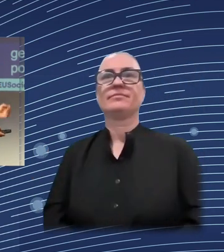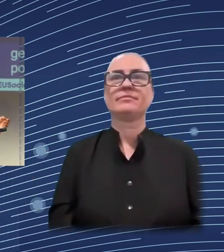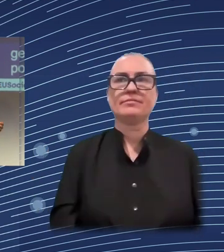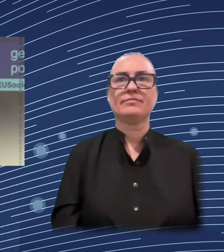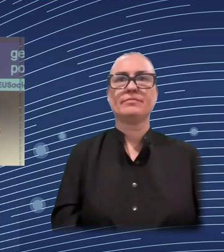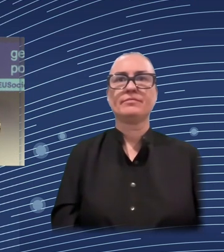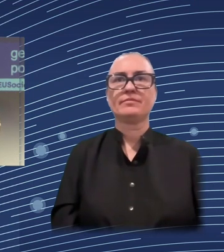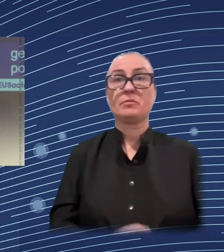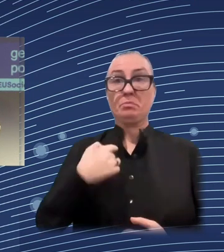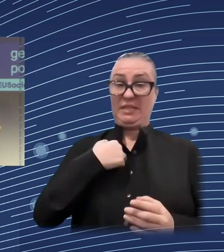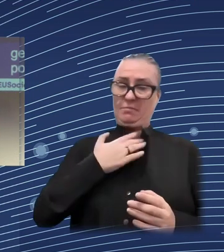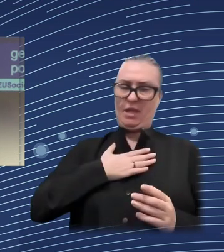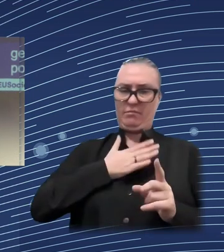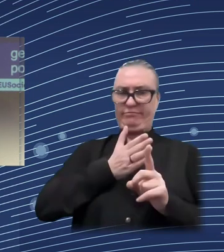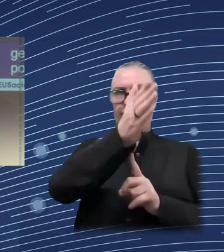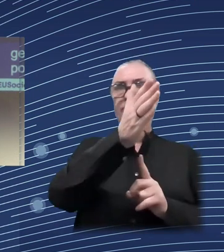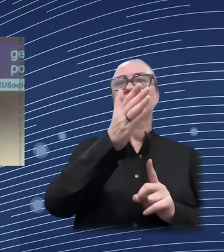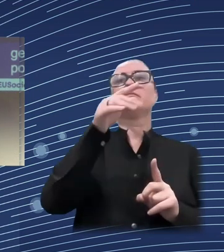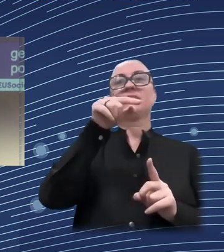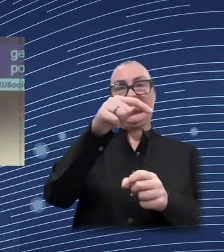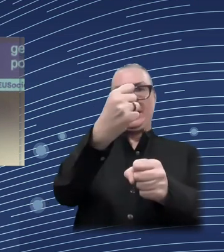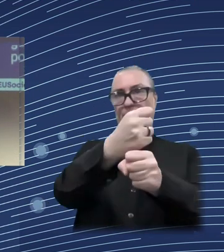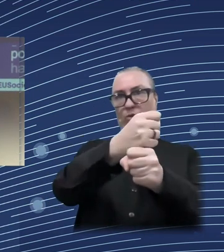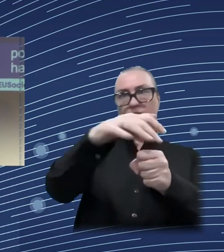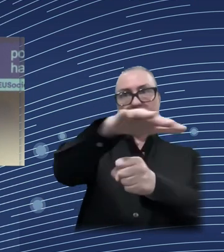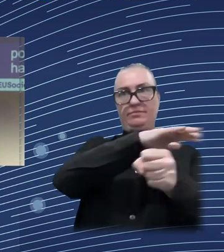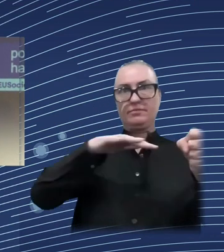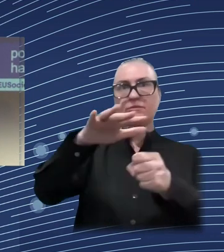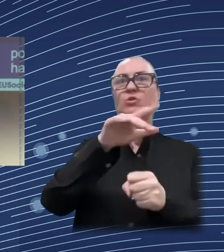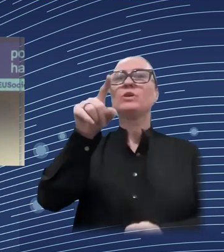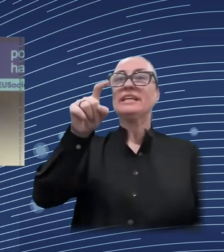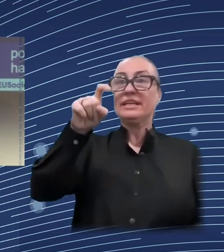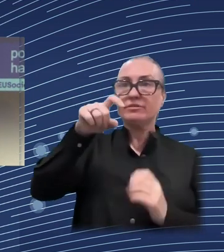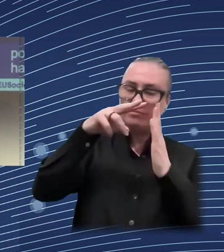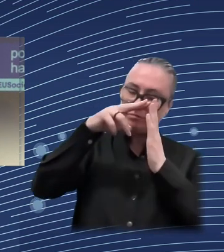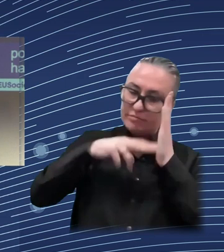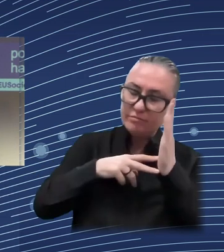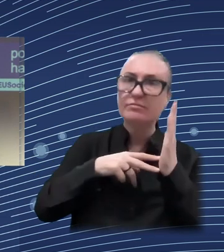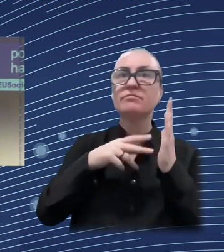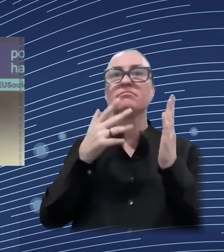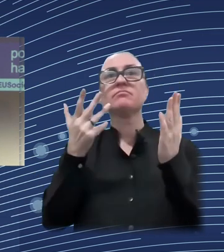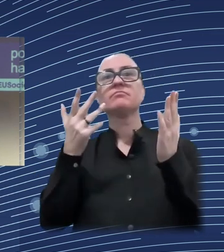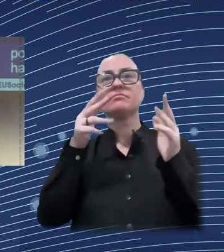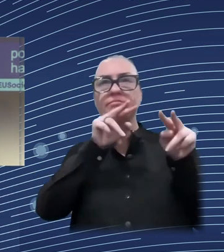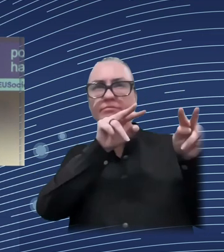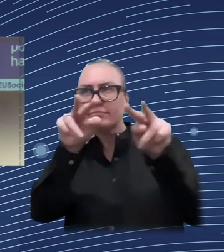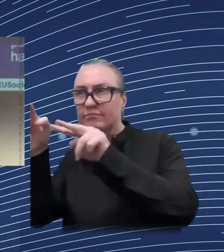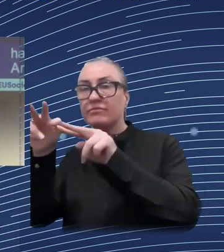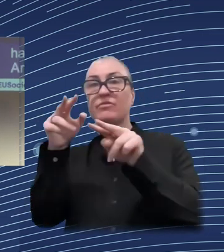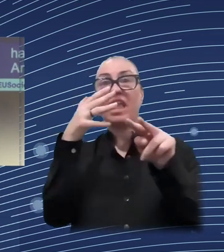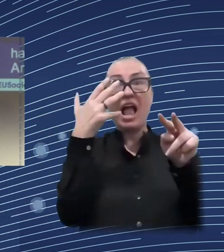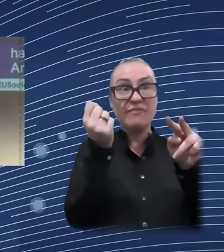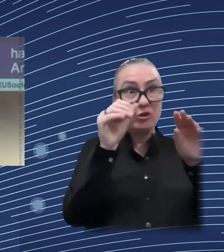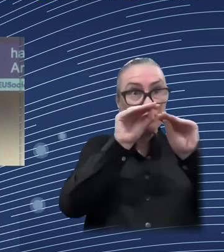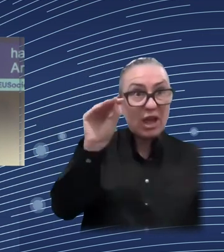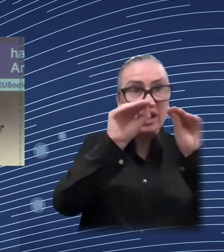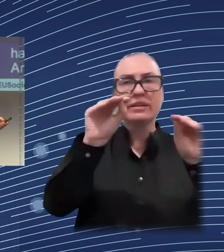here is you, what you have to do is to implement those policies that work. Okay. And that work means that their impact is